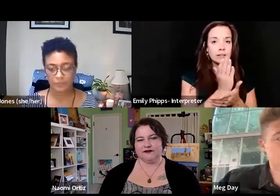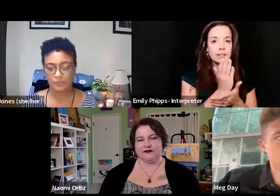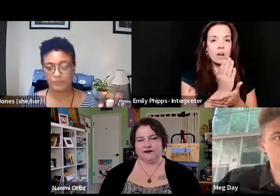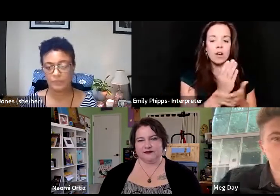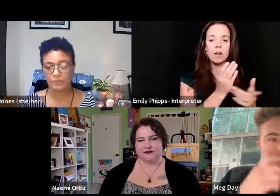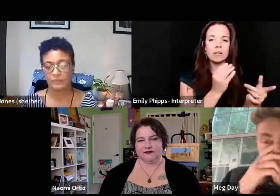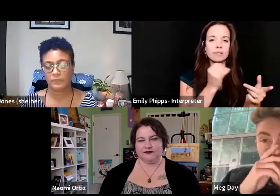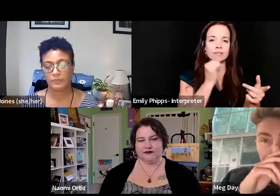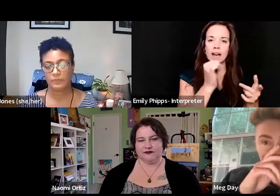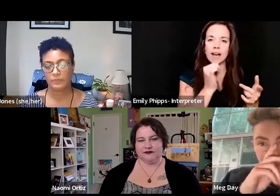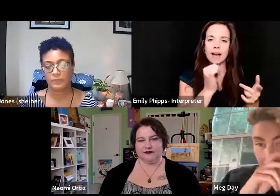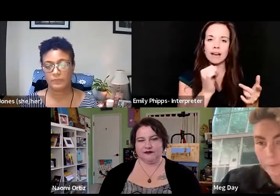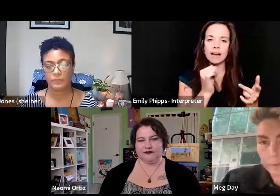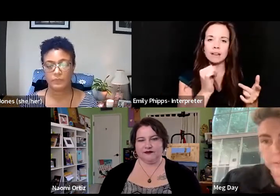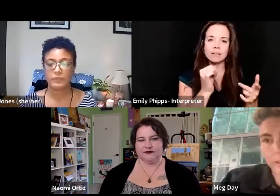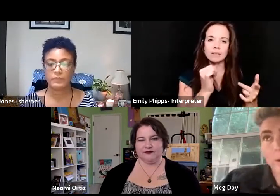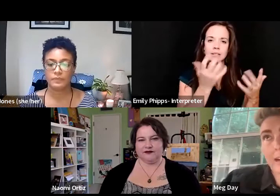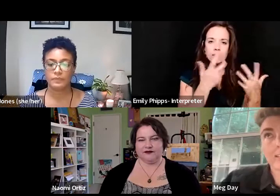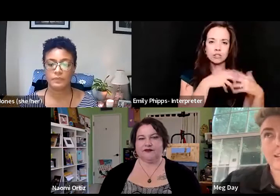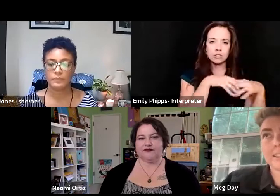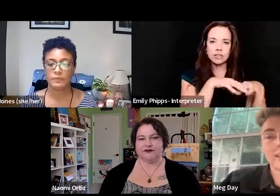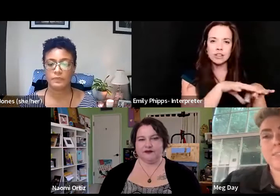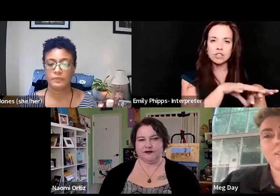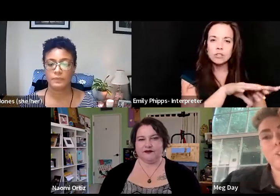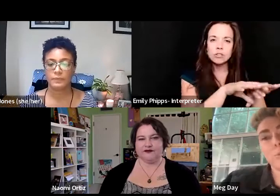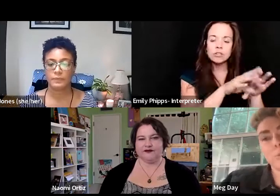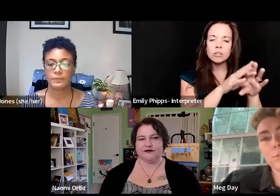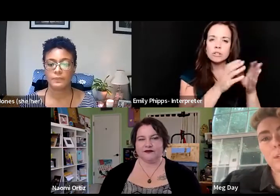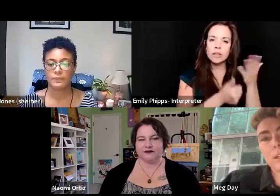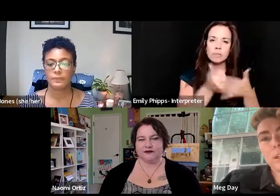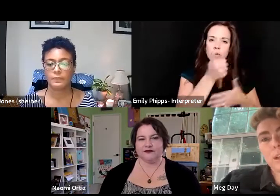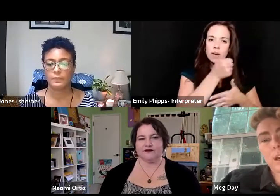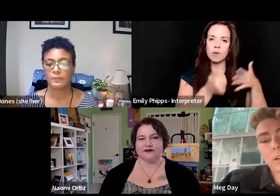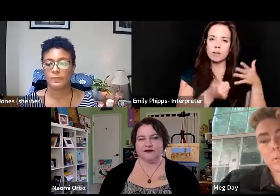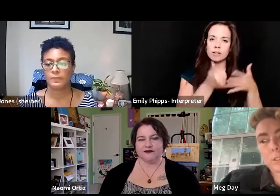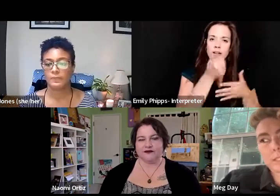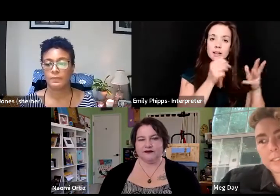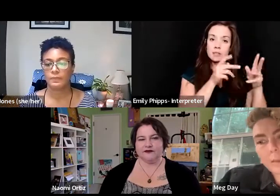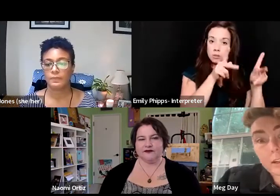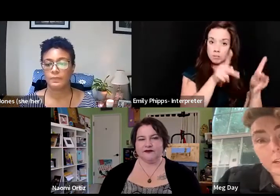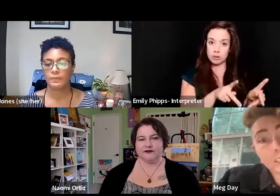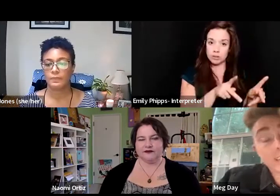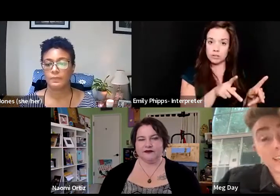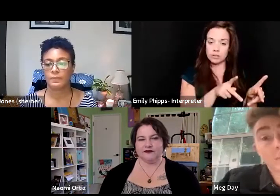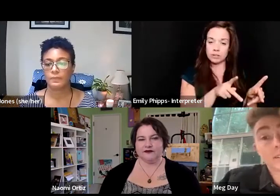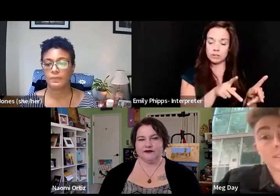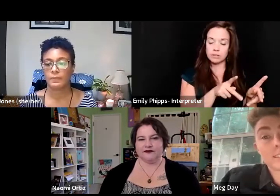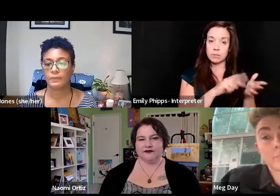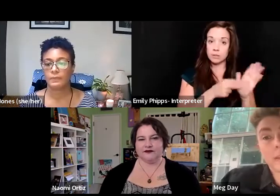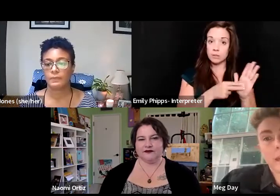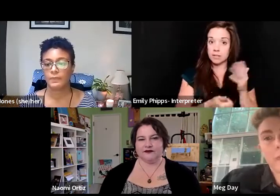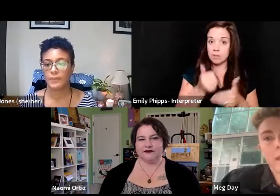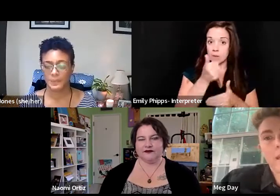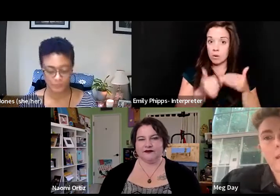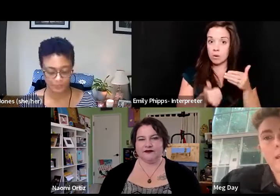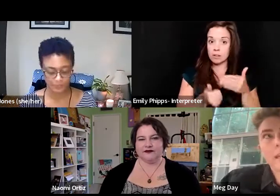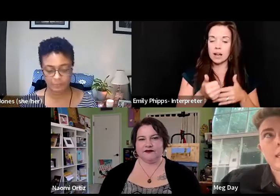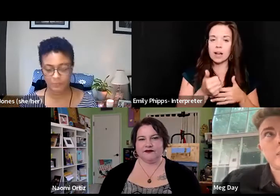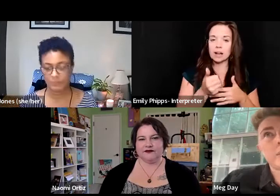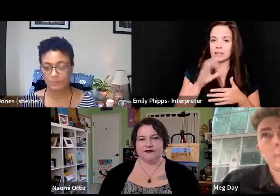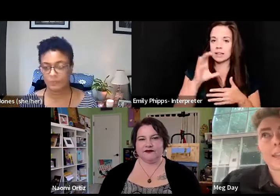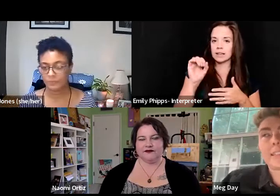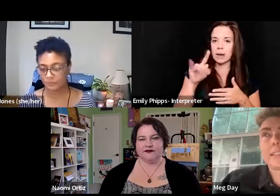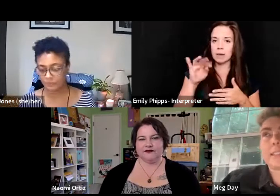necessarily intersectional. They prioritize the individual, which means they prioritize capitalism and make